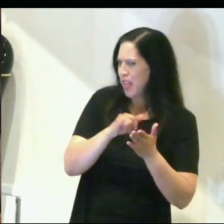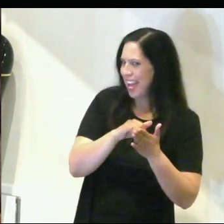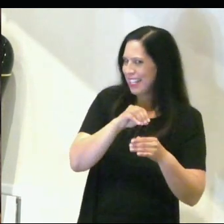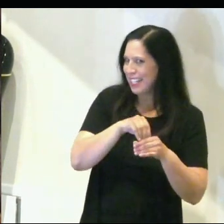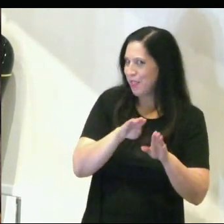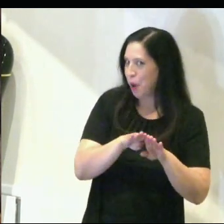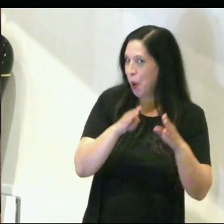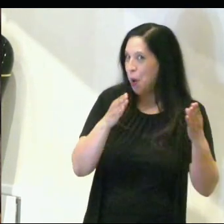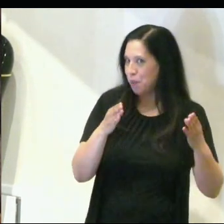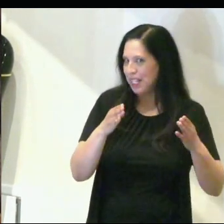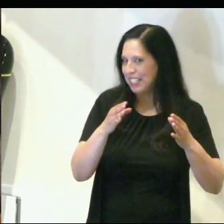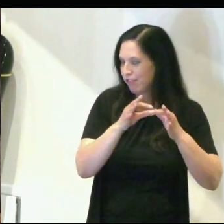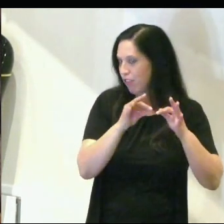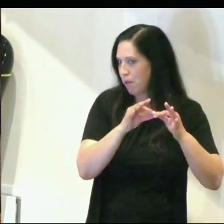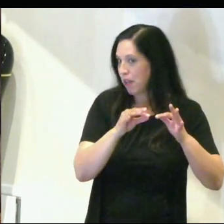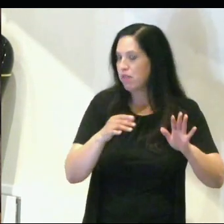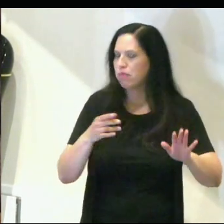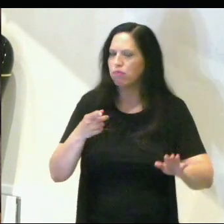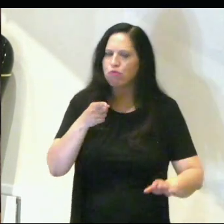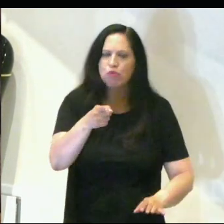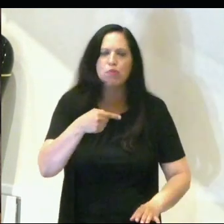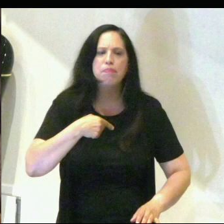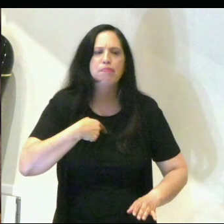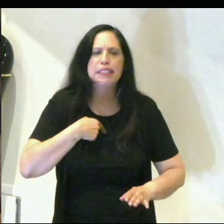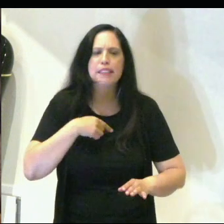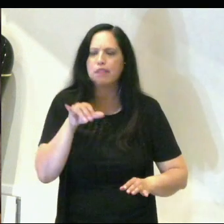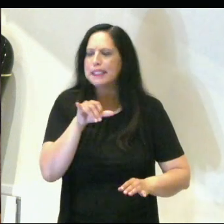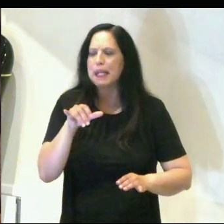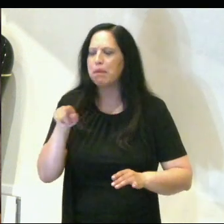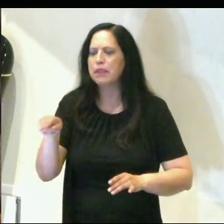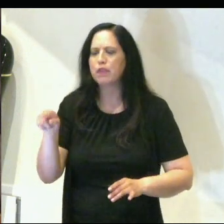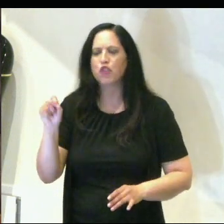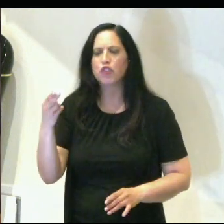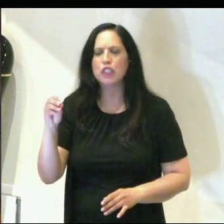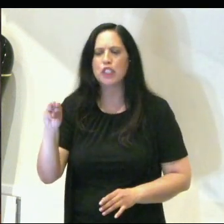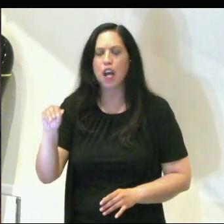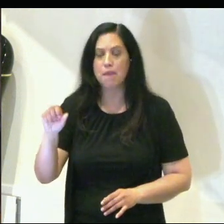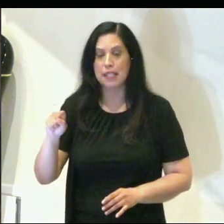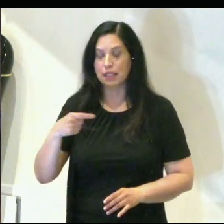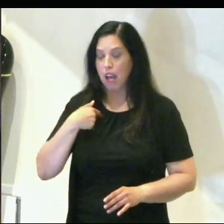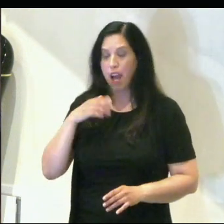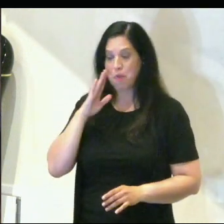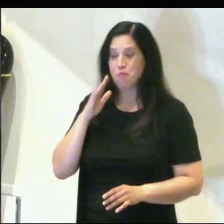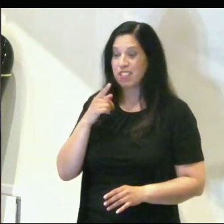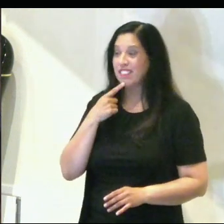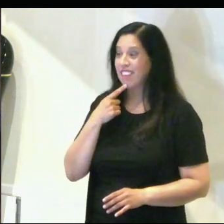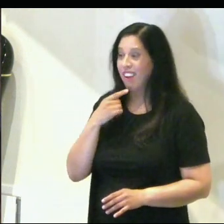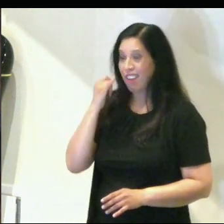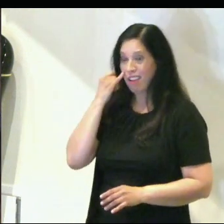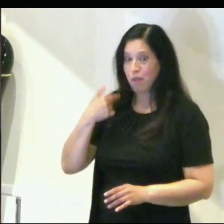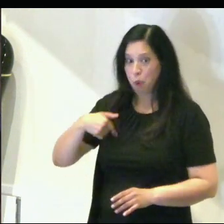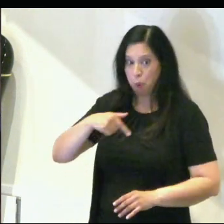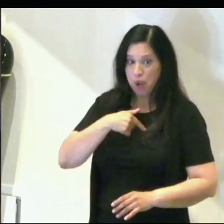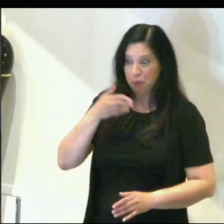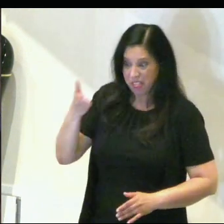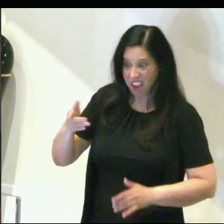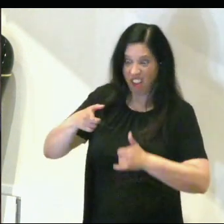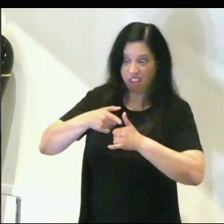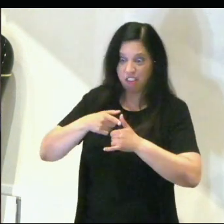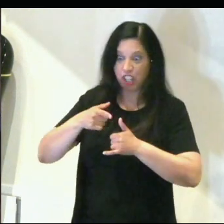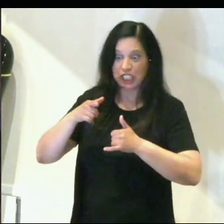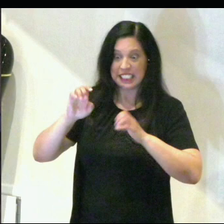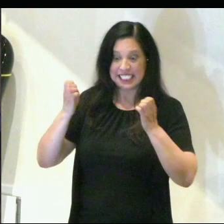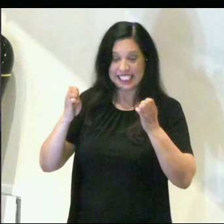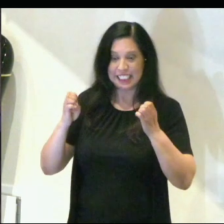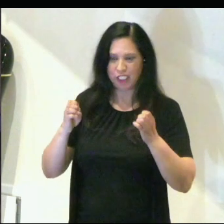mean, you and I are similar to Thomas in a lot of ways. In fact, as I would submit that if any of us would have been there on that first Easter, and they